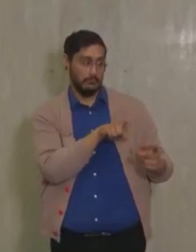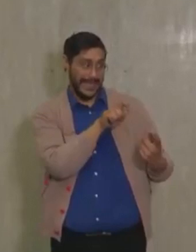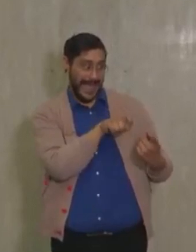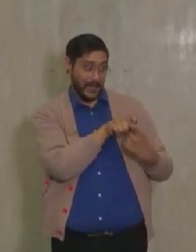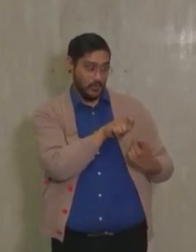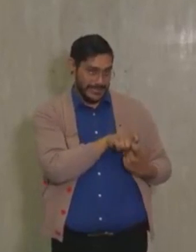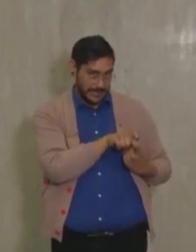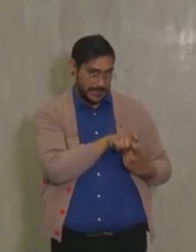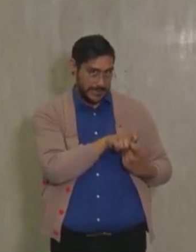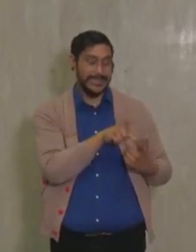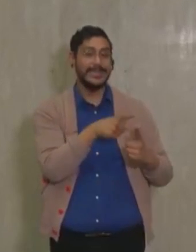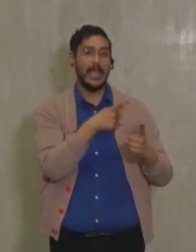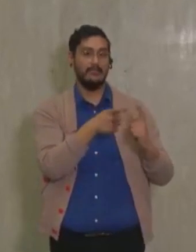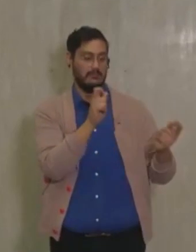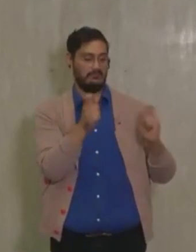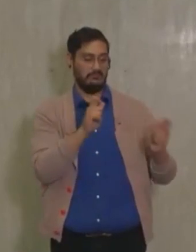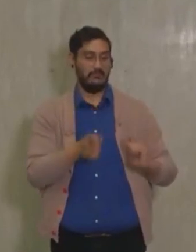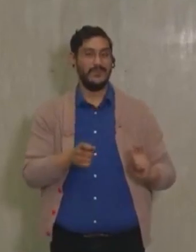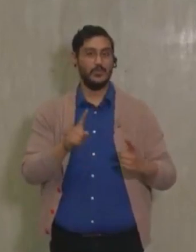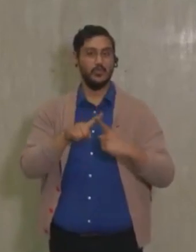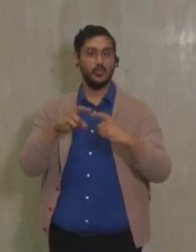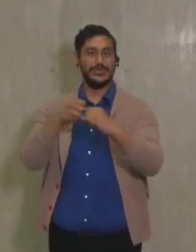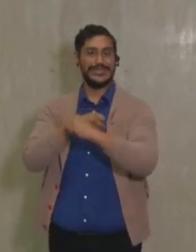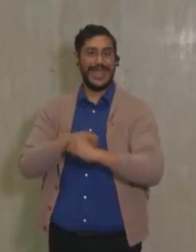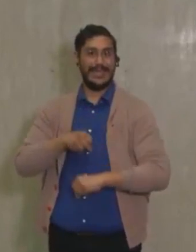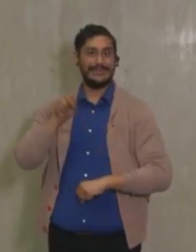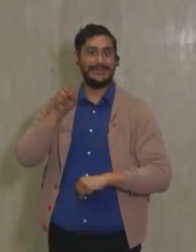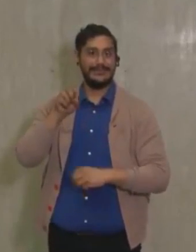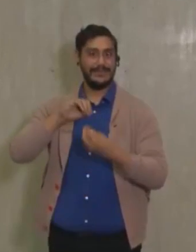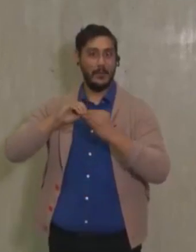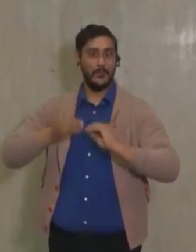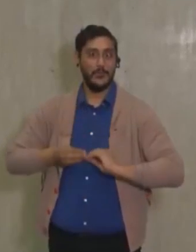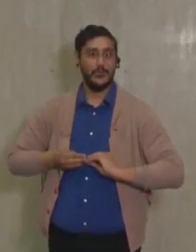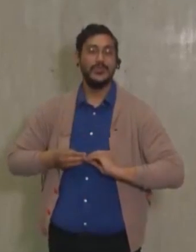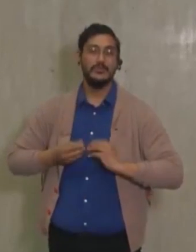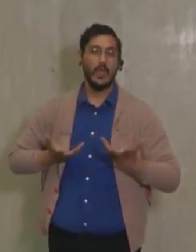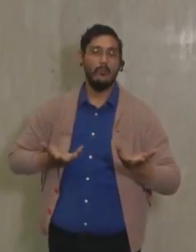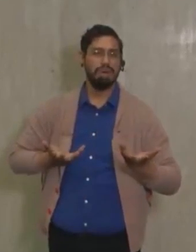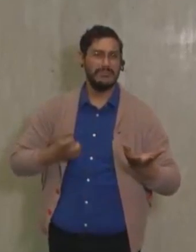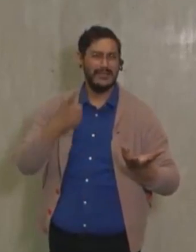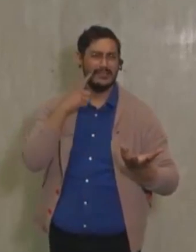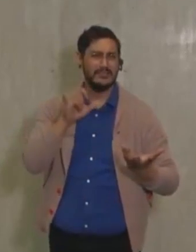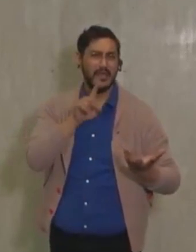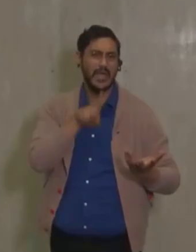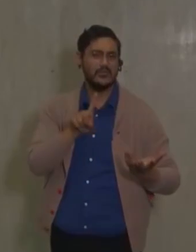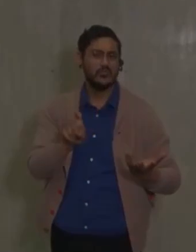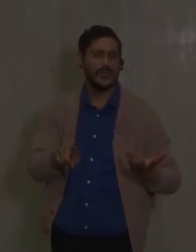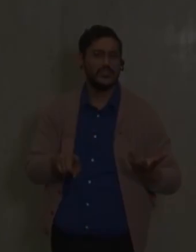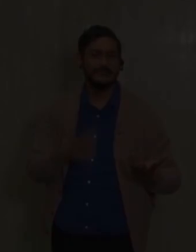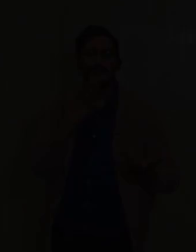then we readjust our statistical analysis. And so I think that answers that question. Thanks.